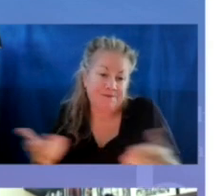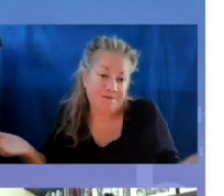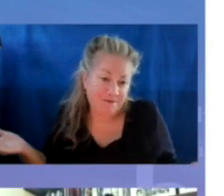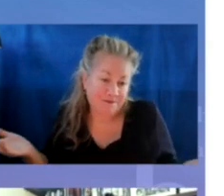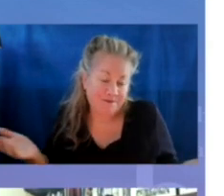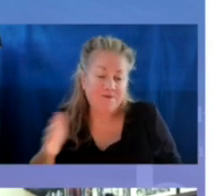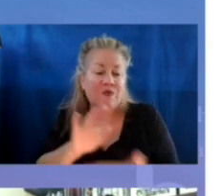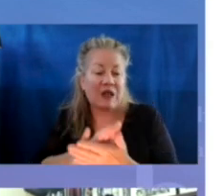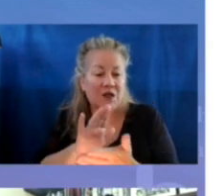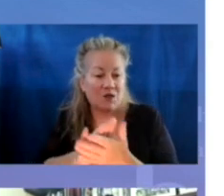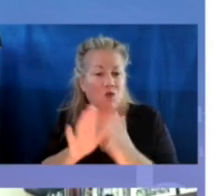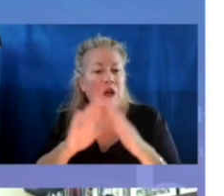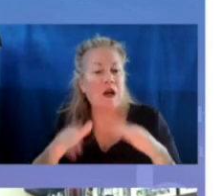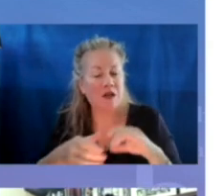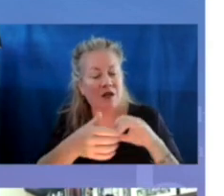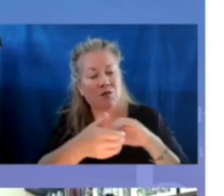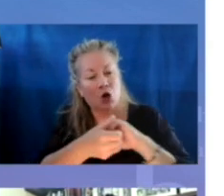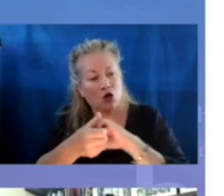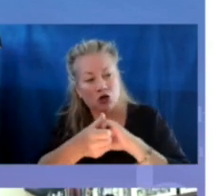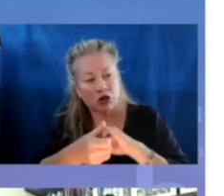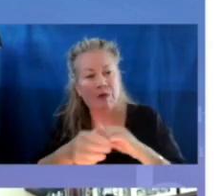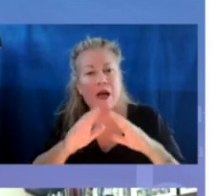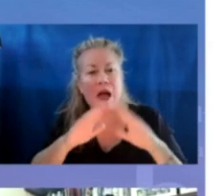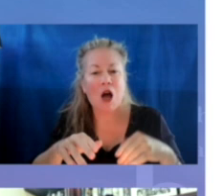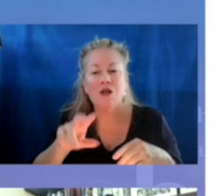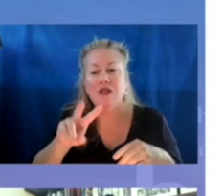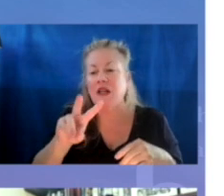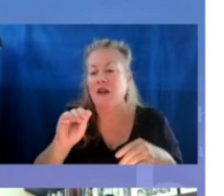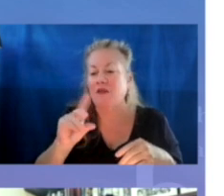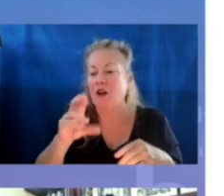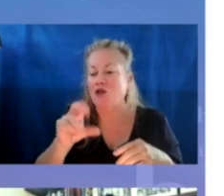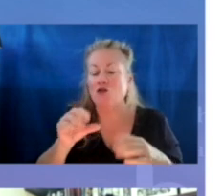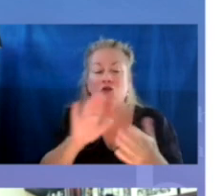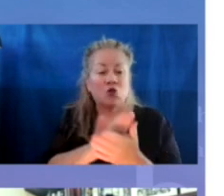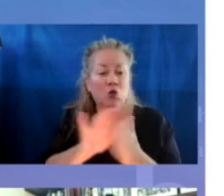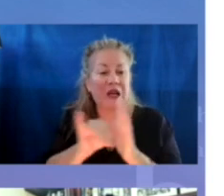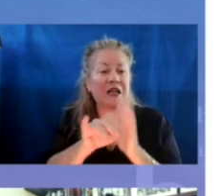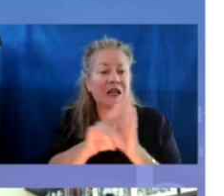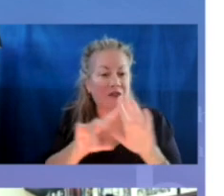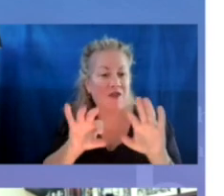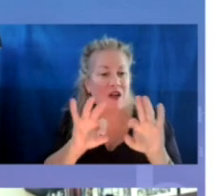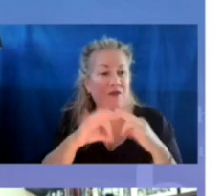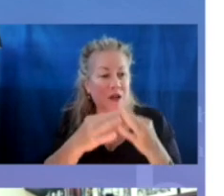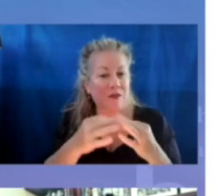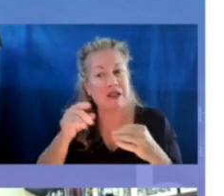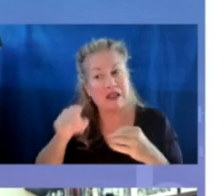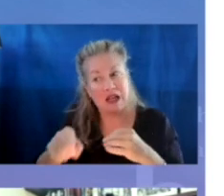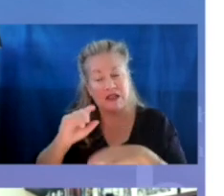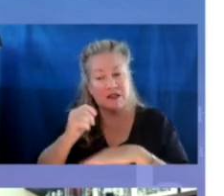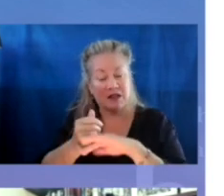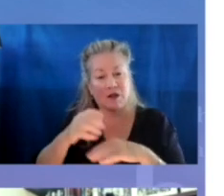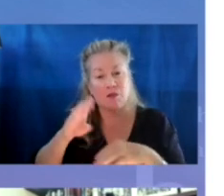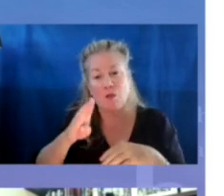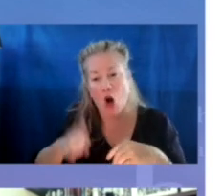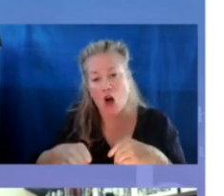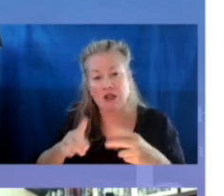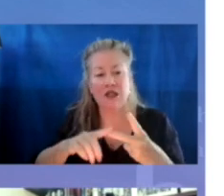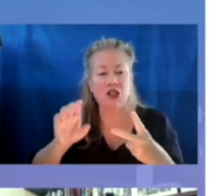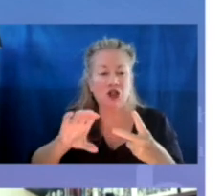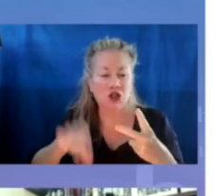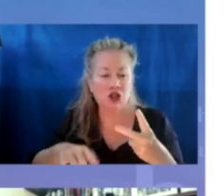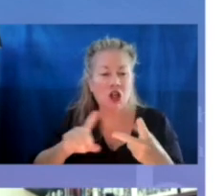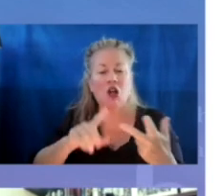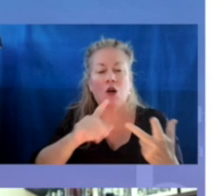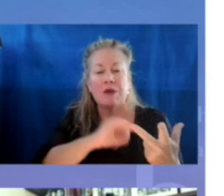So those school housing partnerships, from setting aside housing vouchers for school-identified families, as exists in Boston and